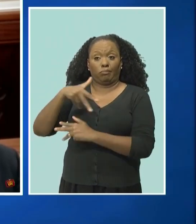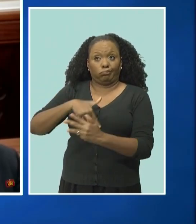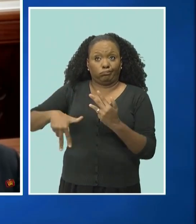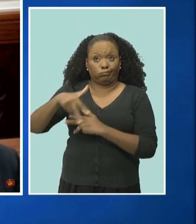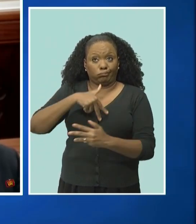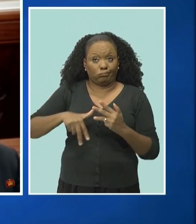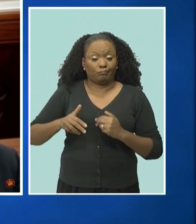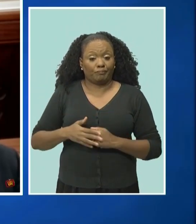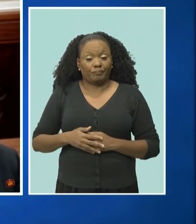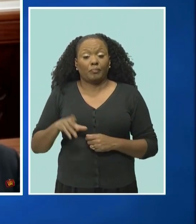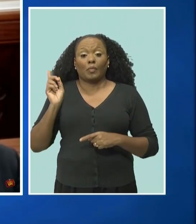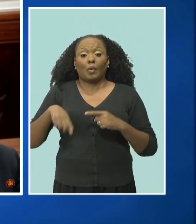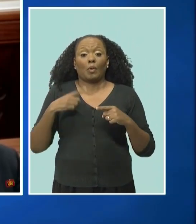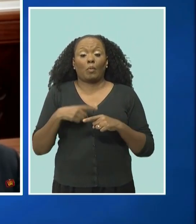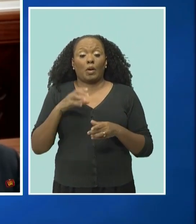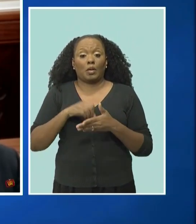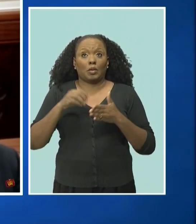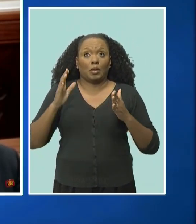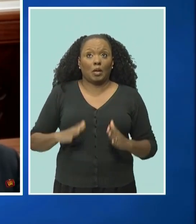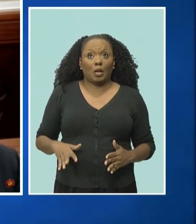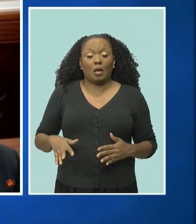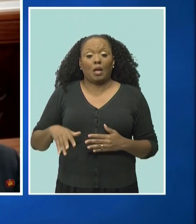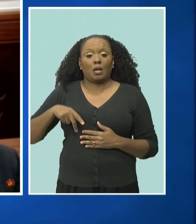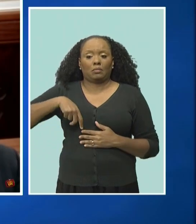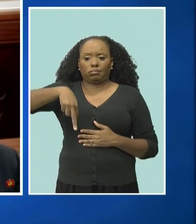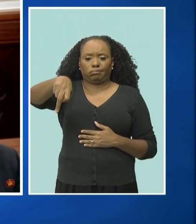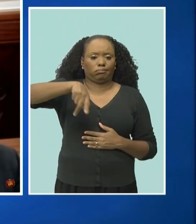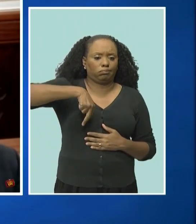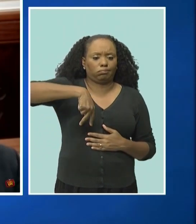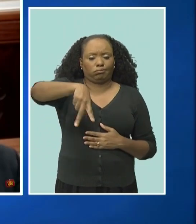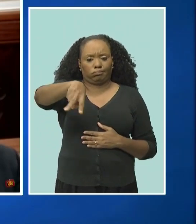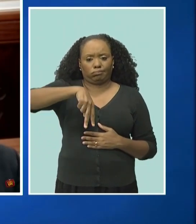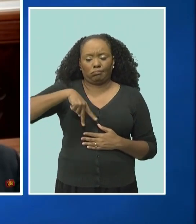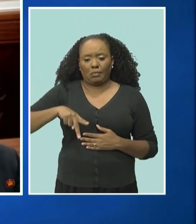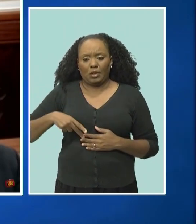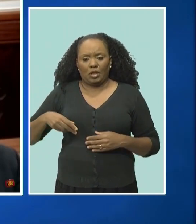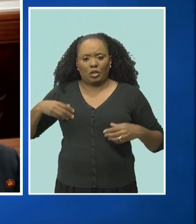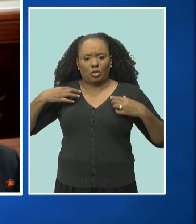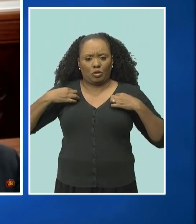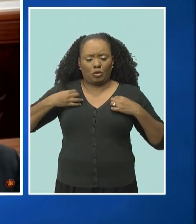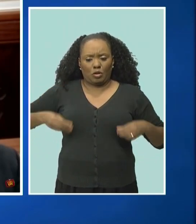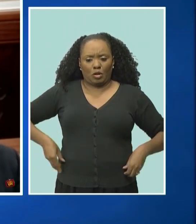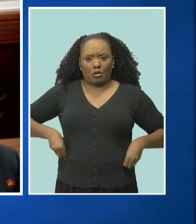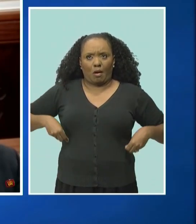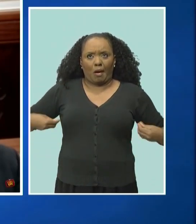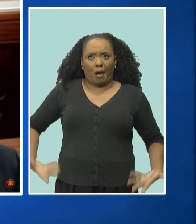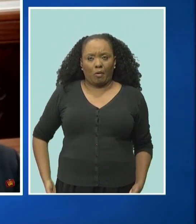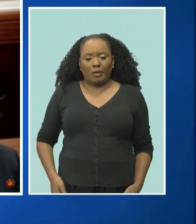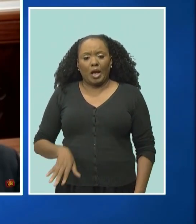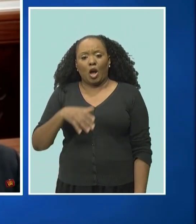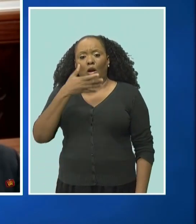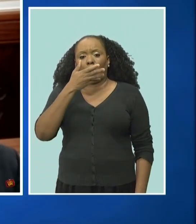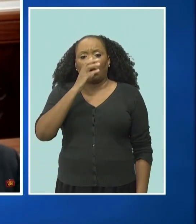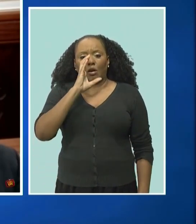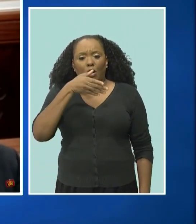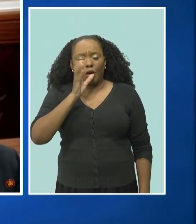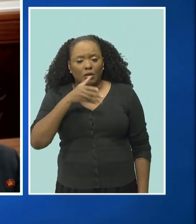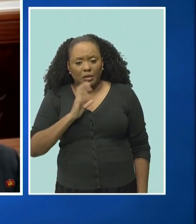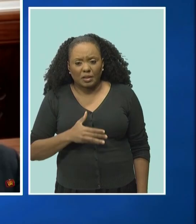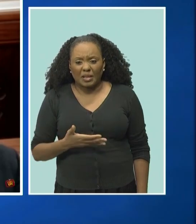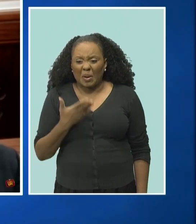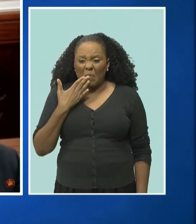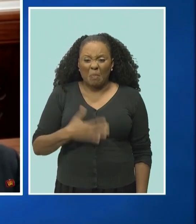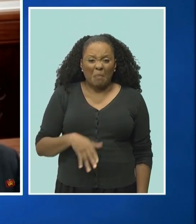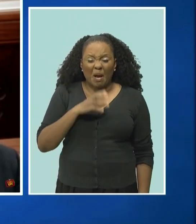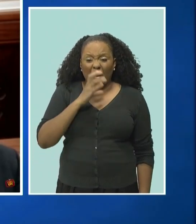When you have students walking up and down the road, shirt-tails out, swearing like them in the fish market, it